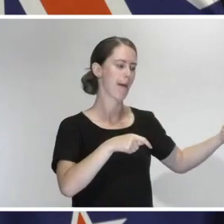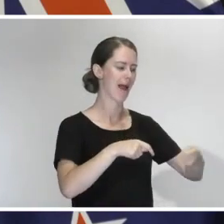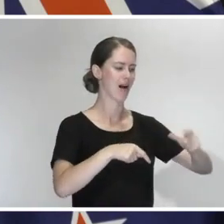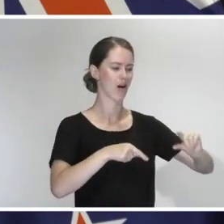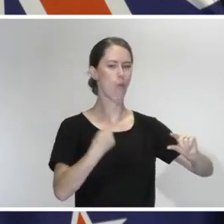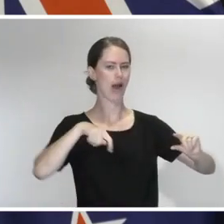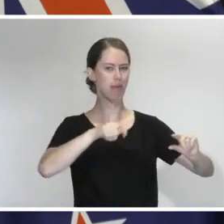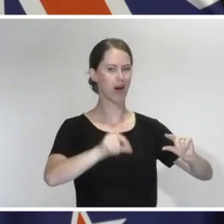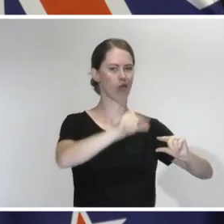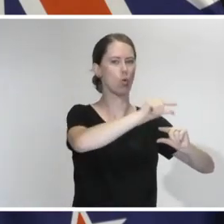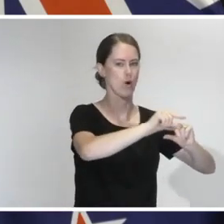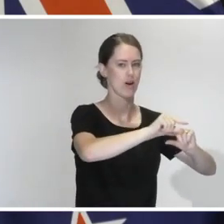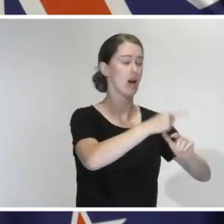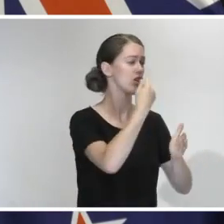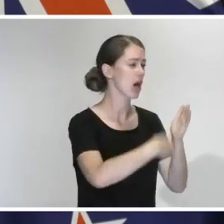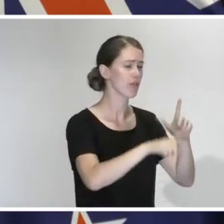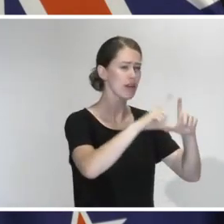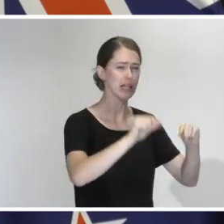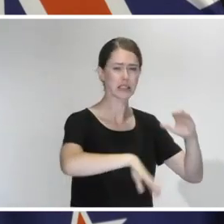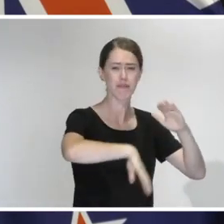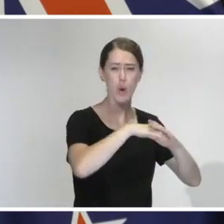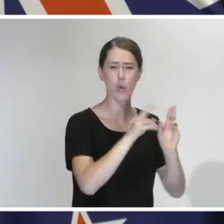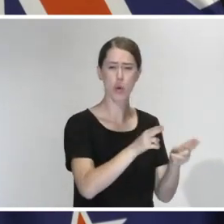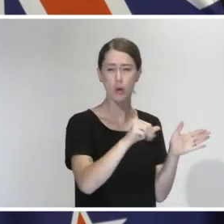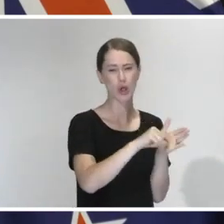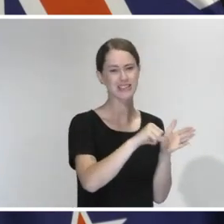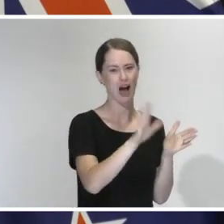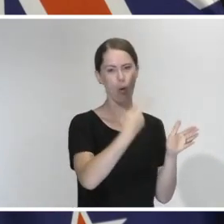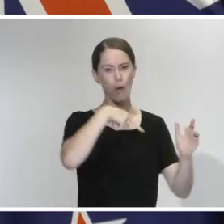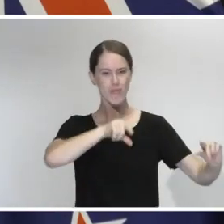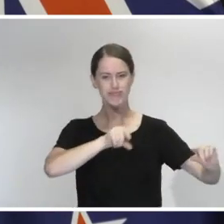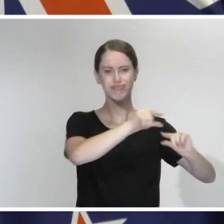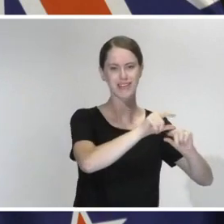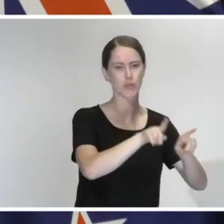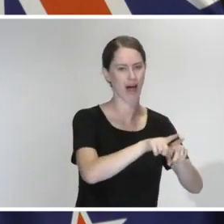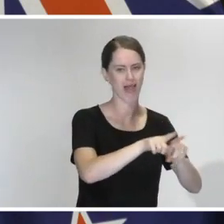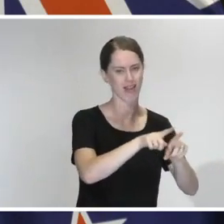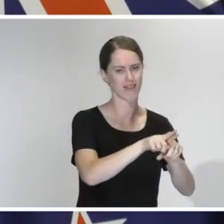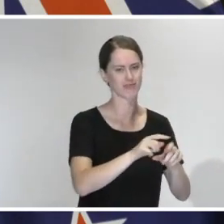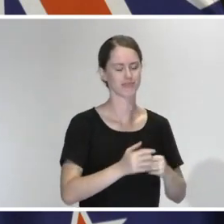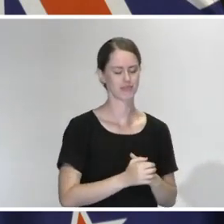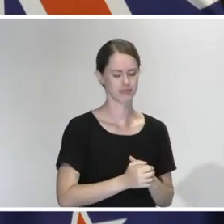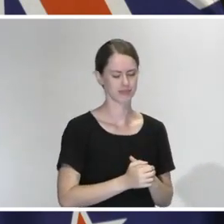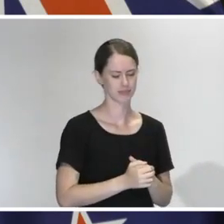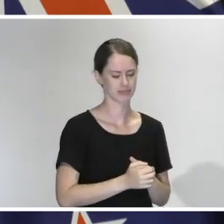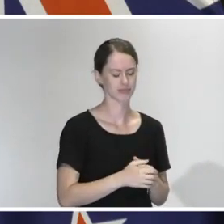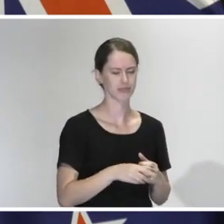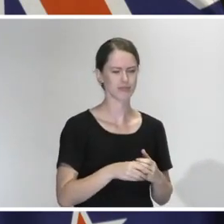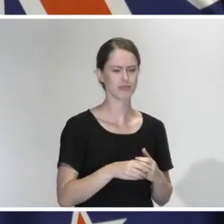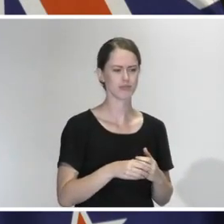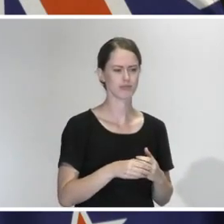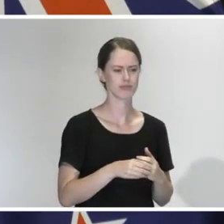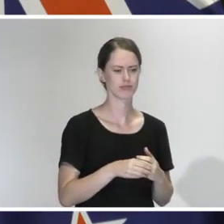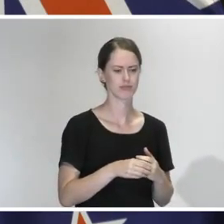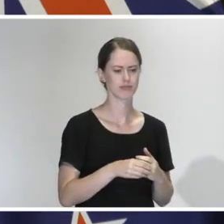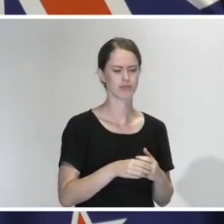They are being charged for the tickets, but not full cost recovery. And similar prices